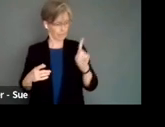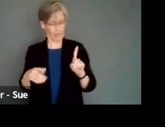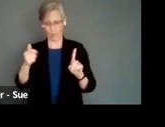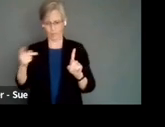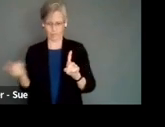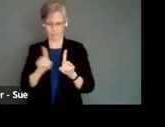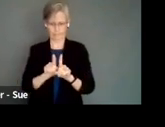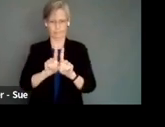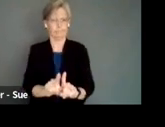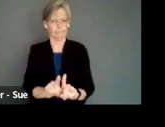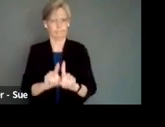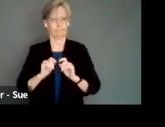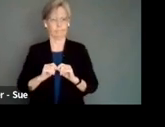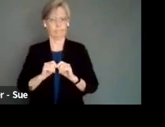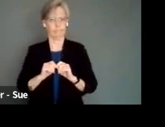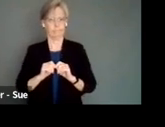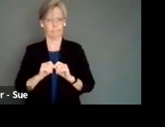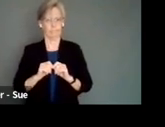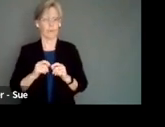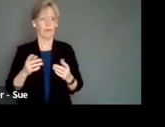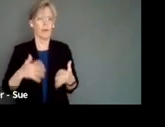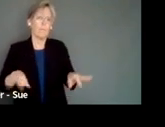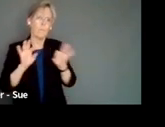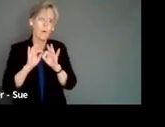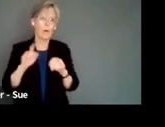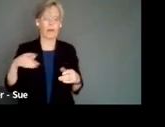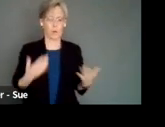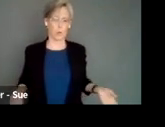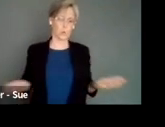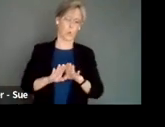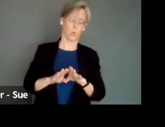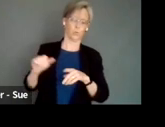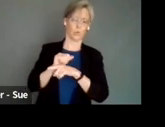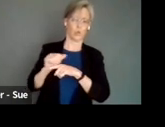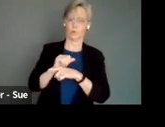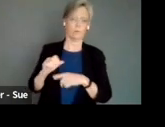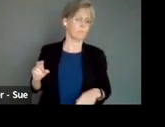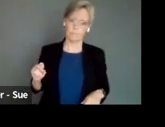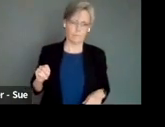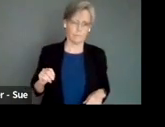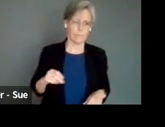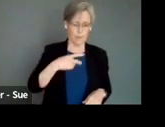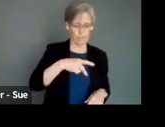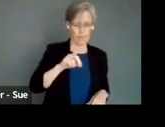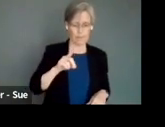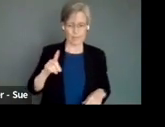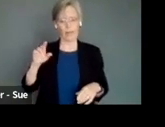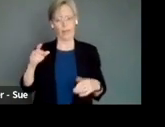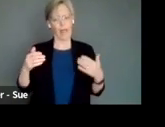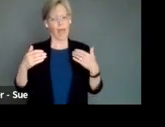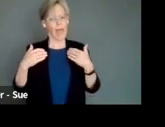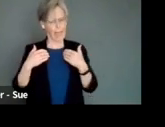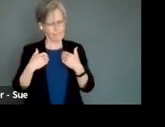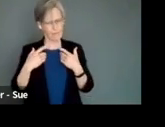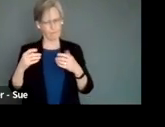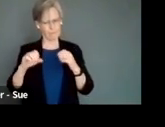So don't, please don't have closed rehearsals when you're working with PDD community because PDD comes with care networks and that's a support